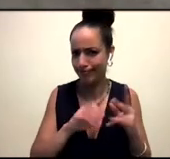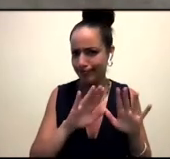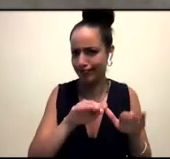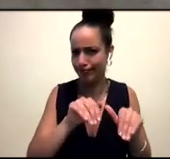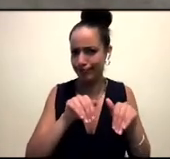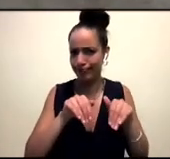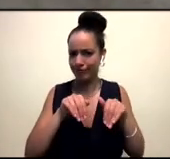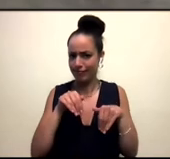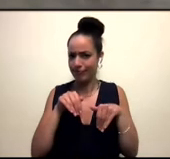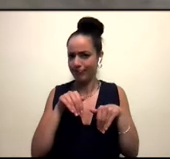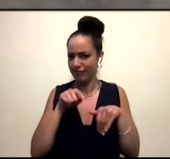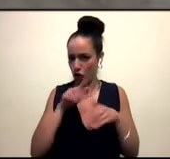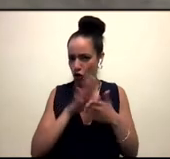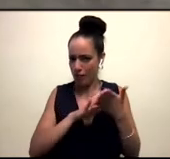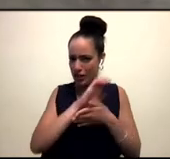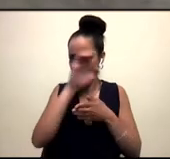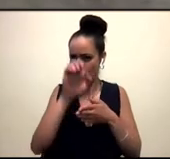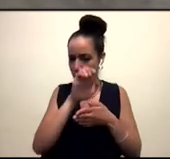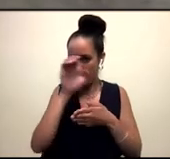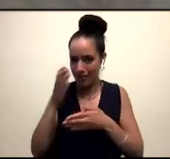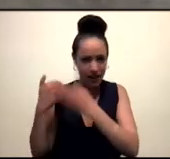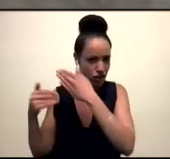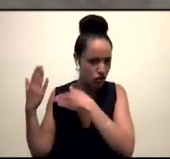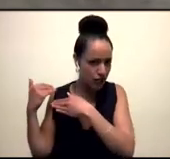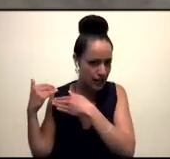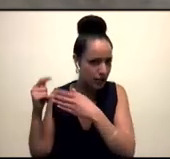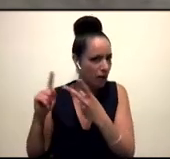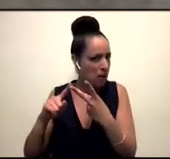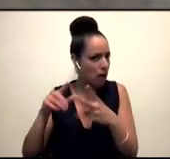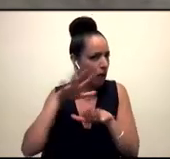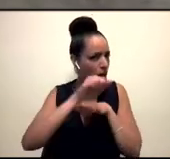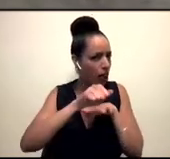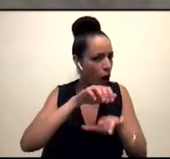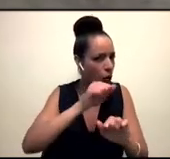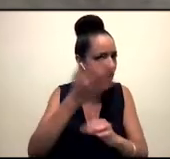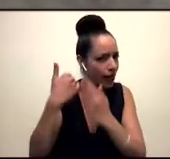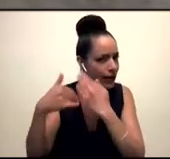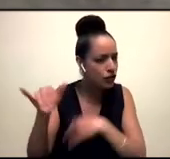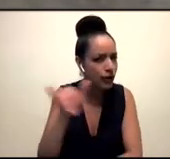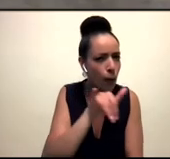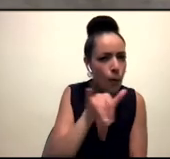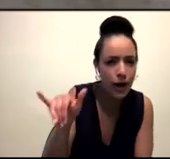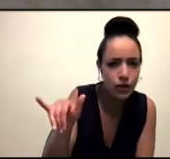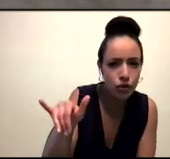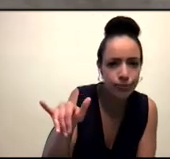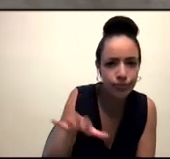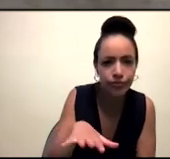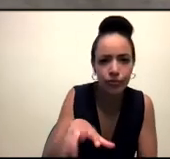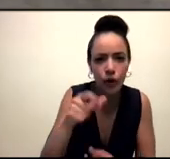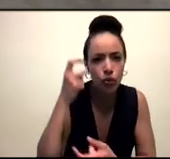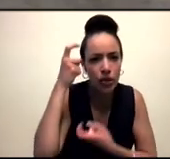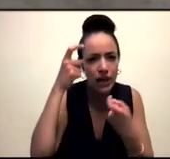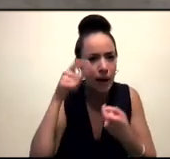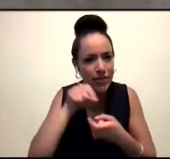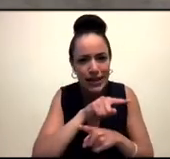history, in Euro-colonial history, and really add that disclaimer and stop considering that these things are new, but